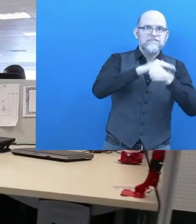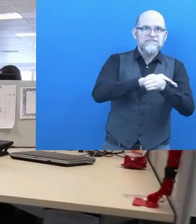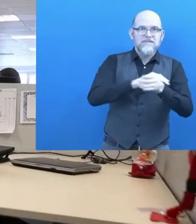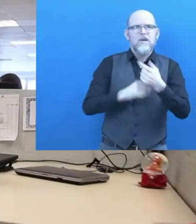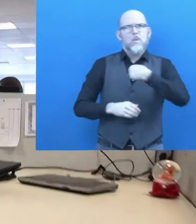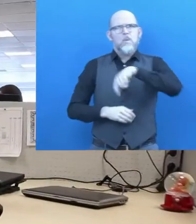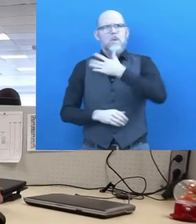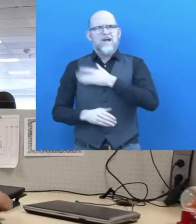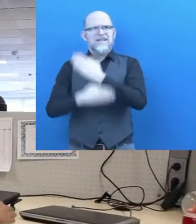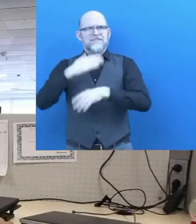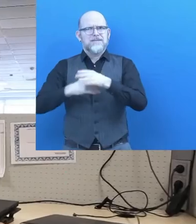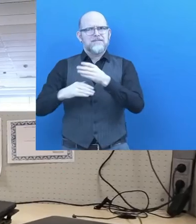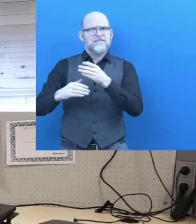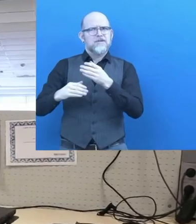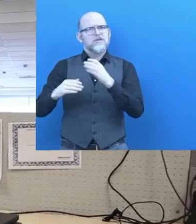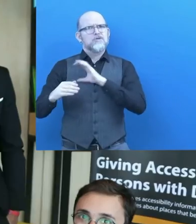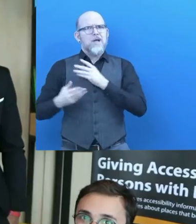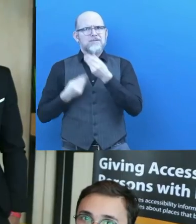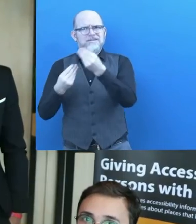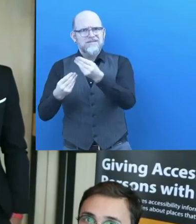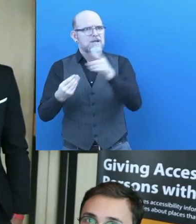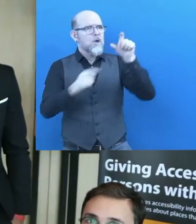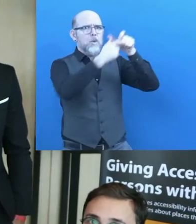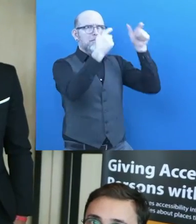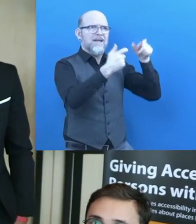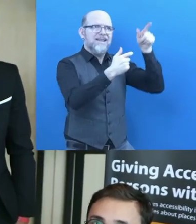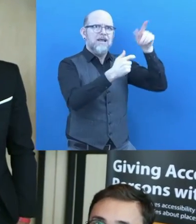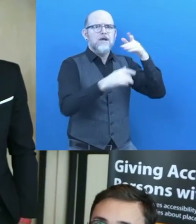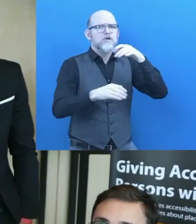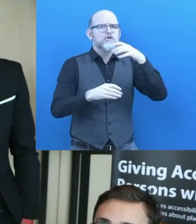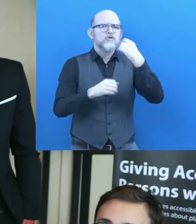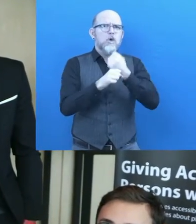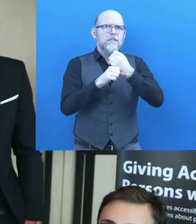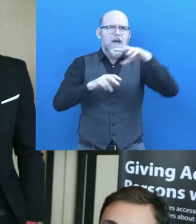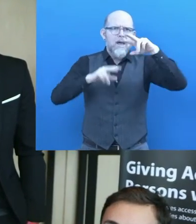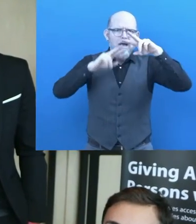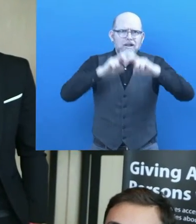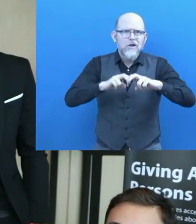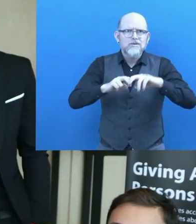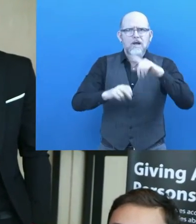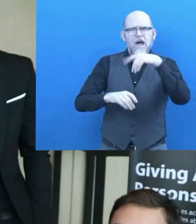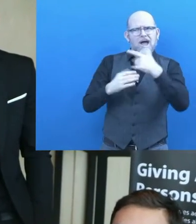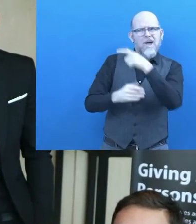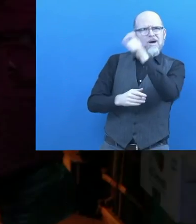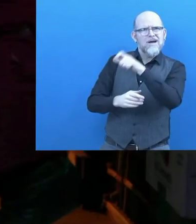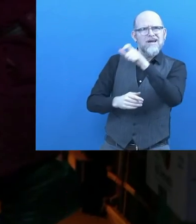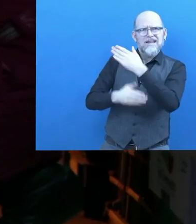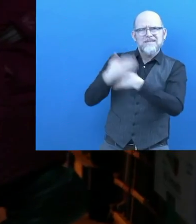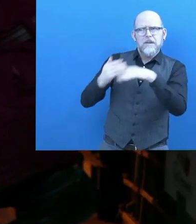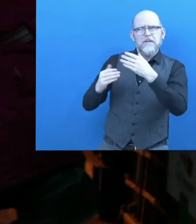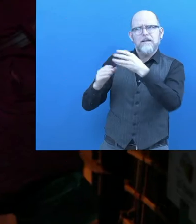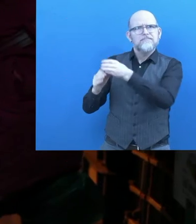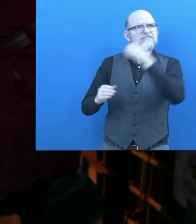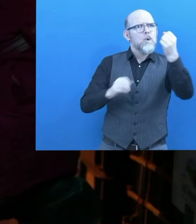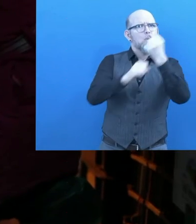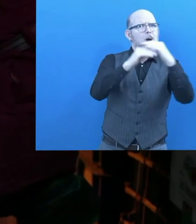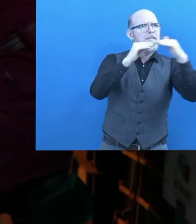opportunity to create job analysis reports in order to better understand how each job would fit for persons with disabilities. We also